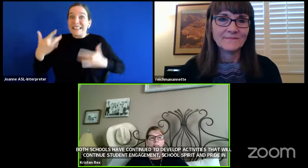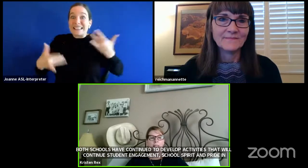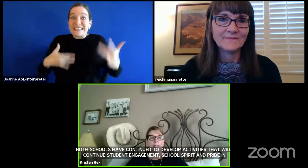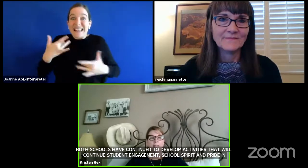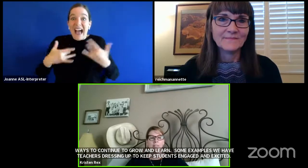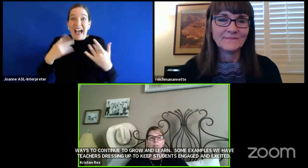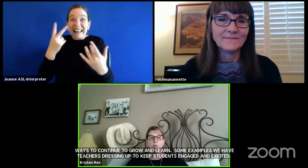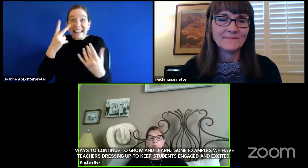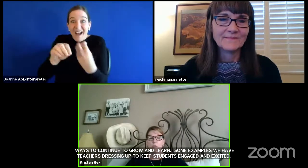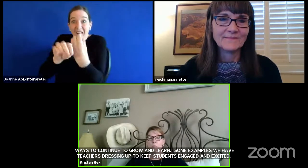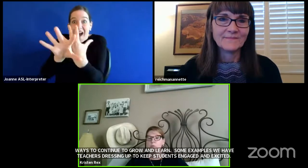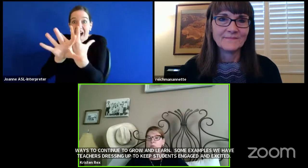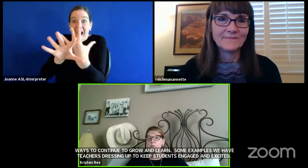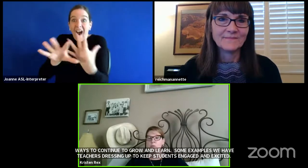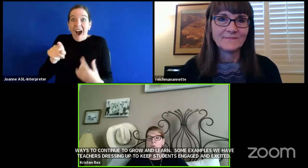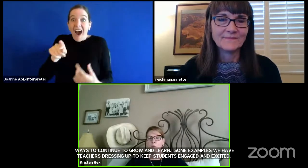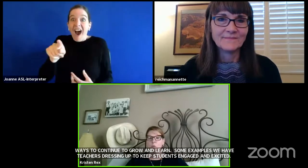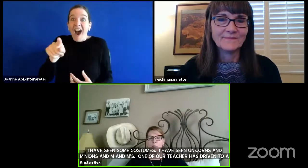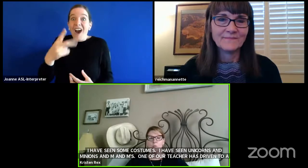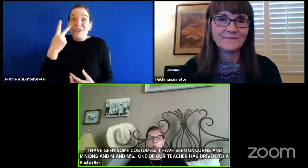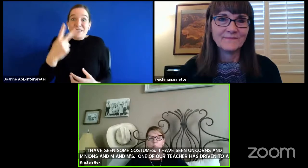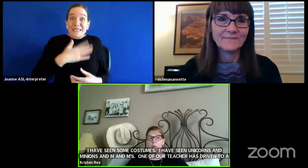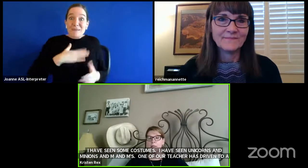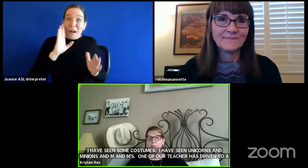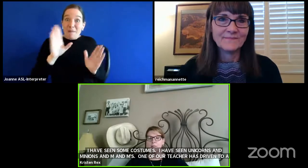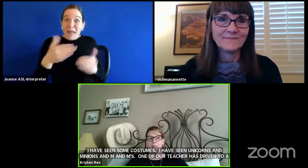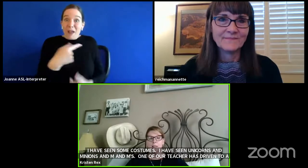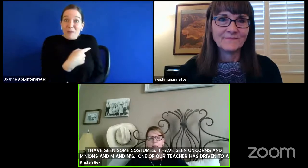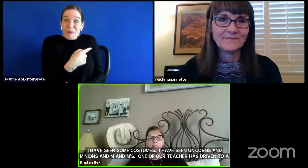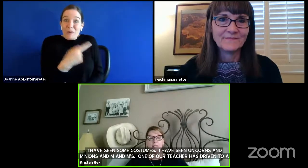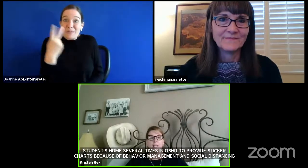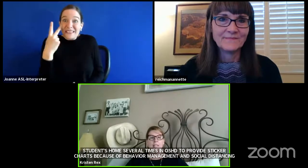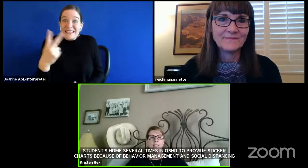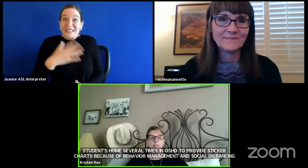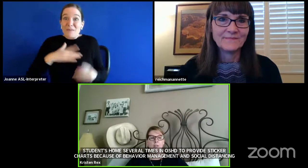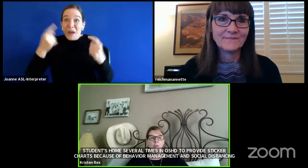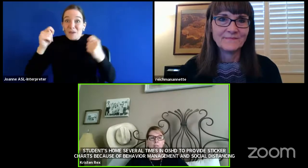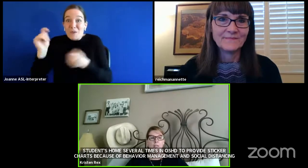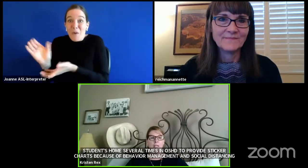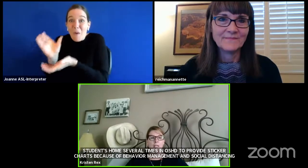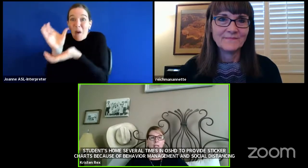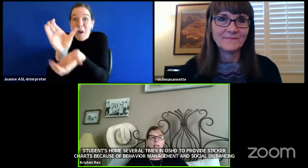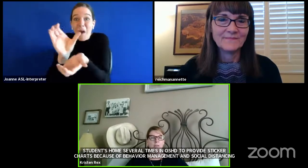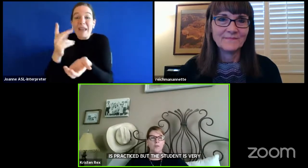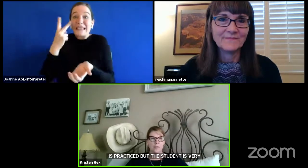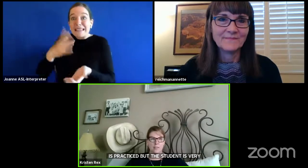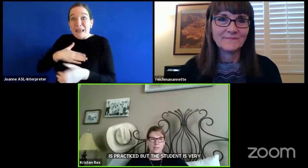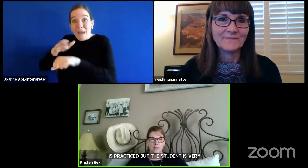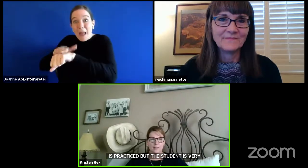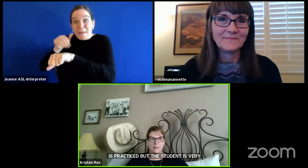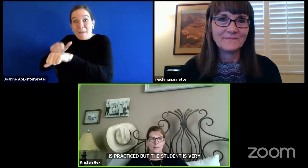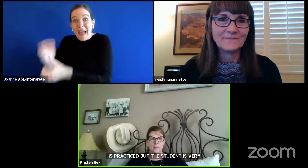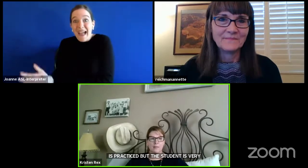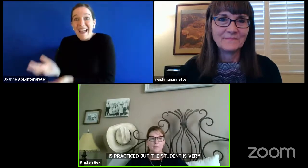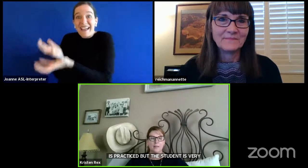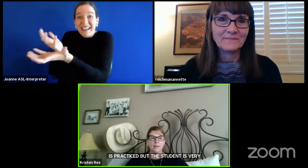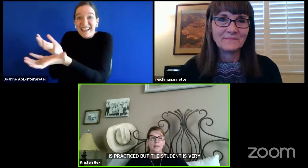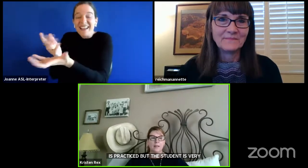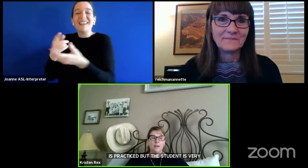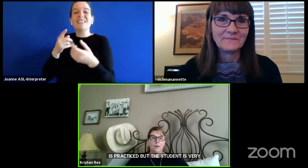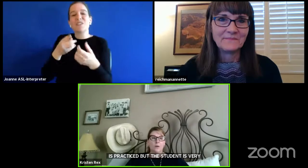and they get to see their rooms or their toys or their pets as they continue to connect during these lessons.